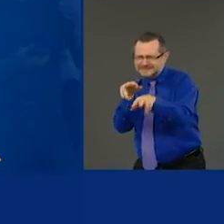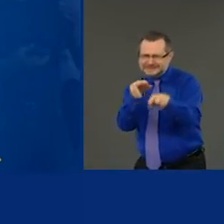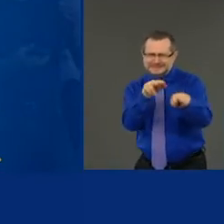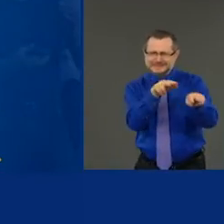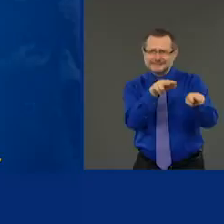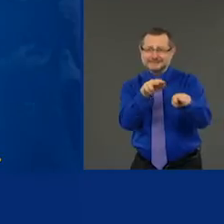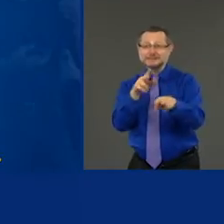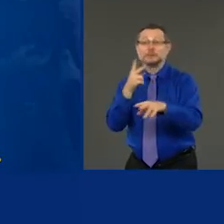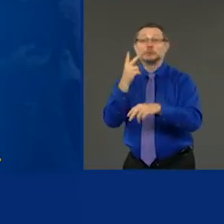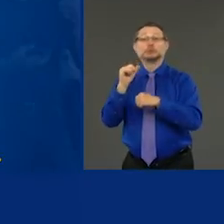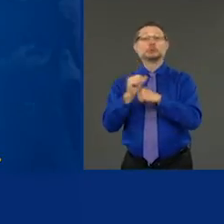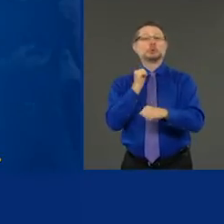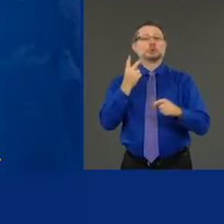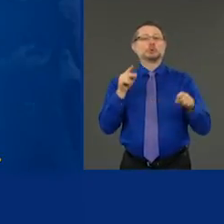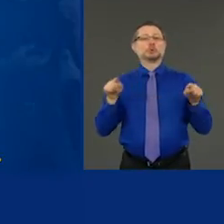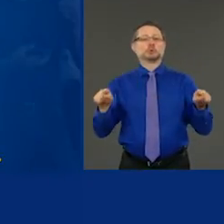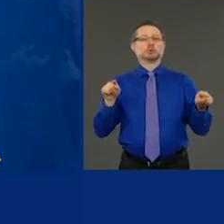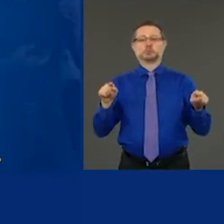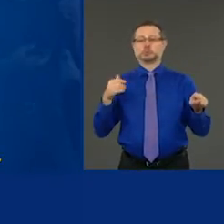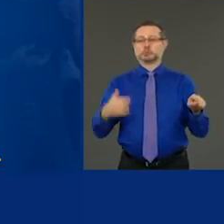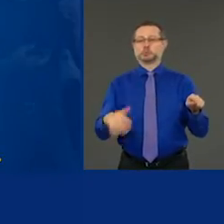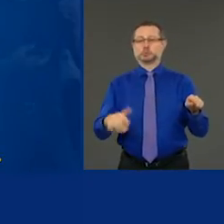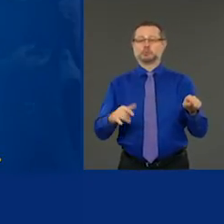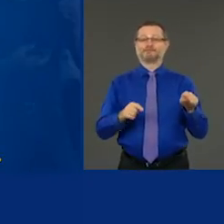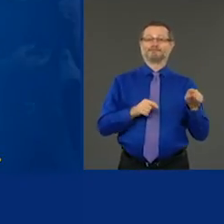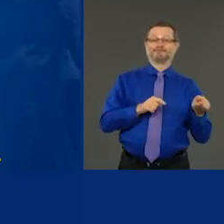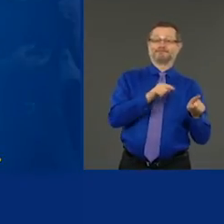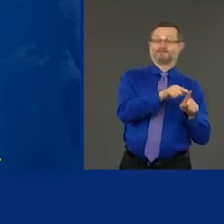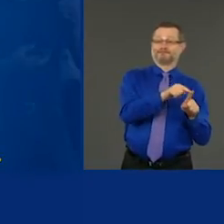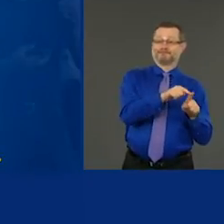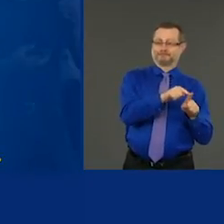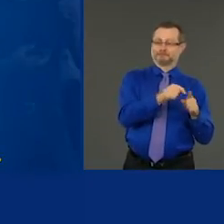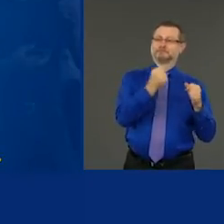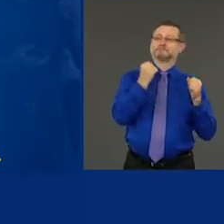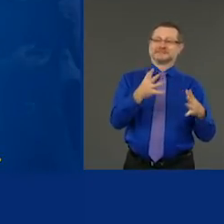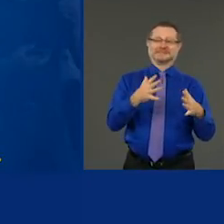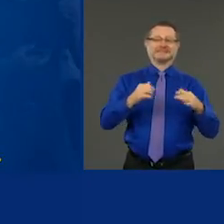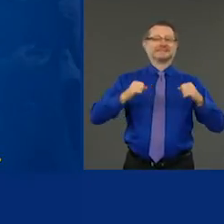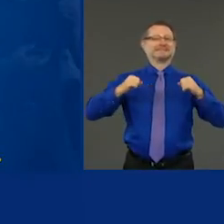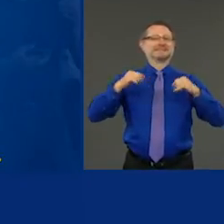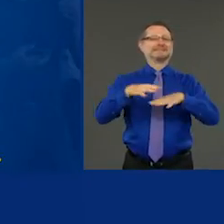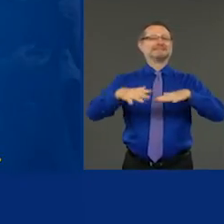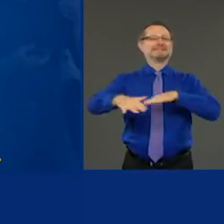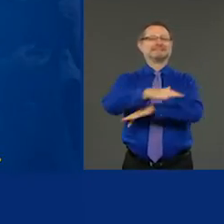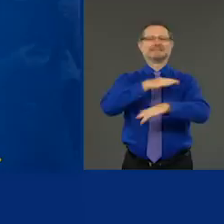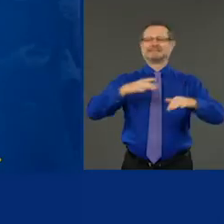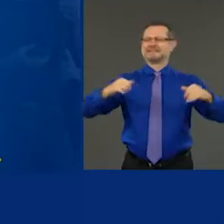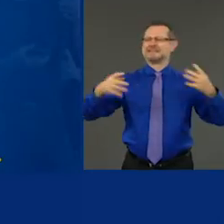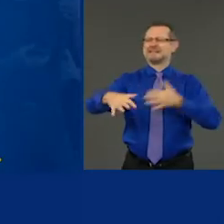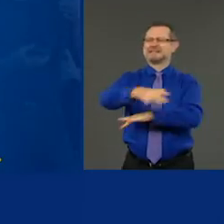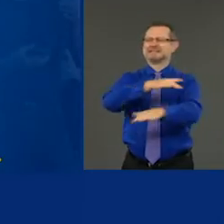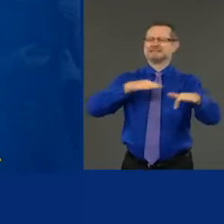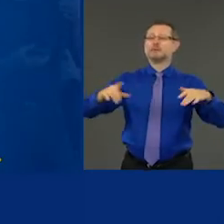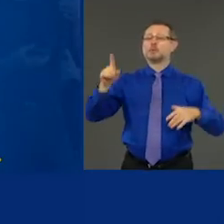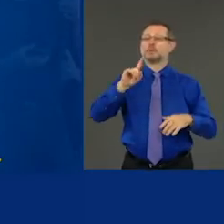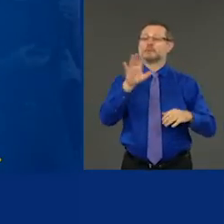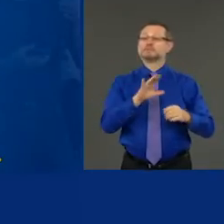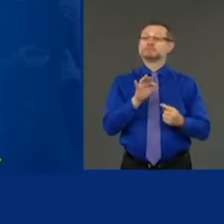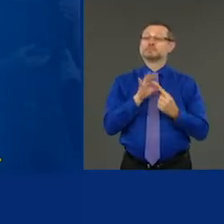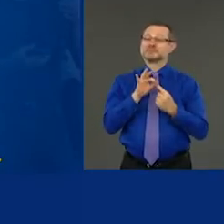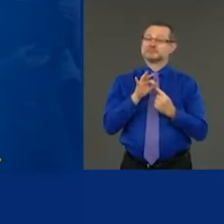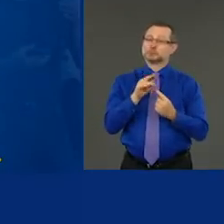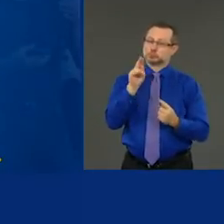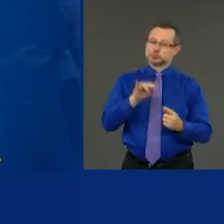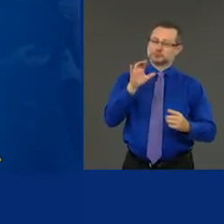is the number of congregations that we're seeing across the state, but especially in downstate, primarily of young